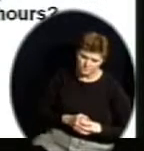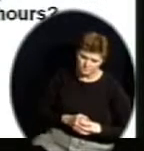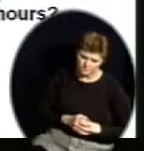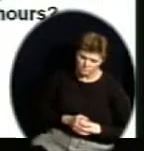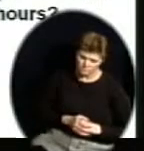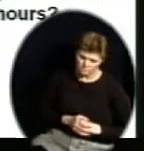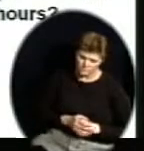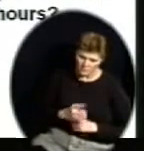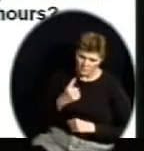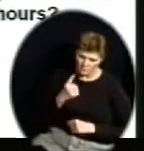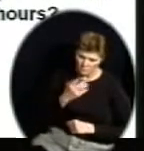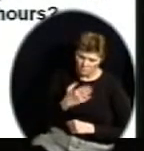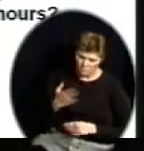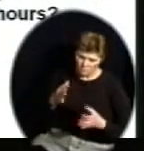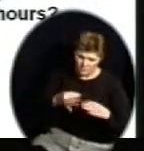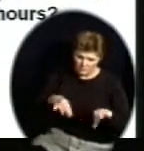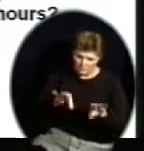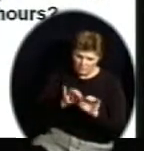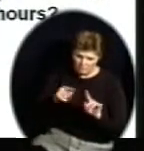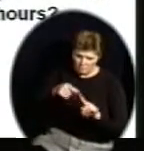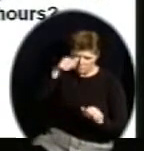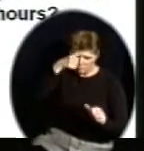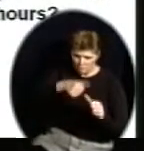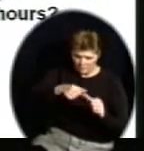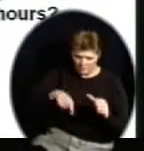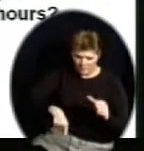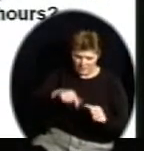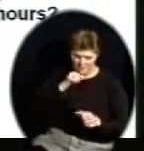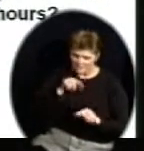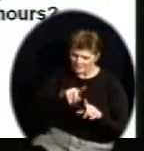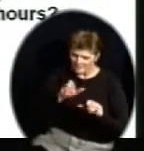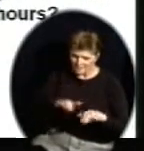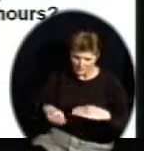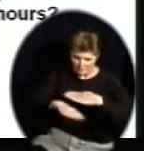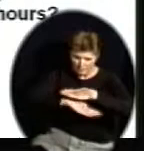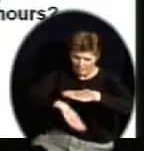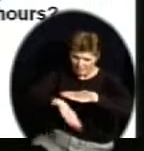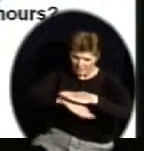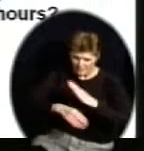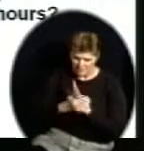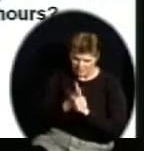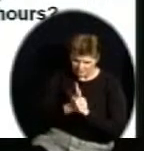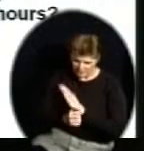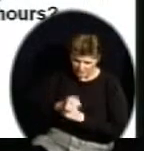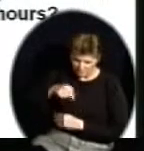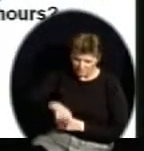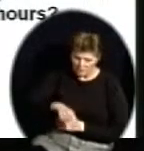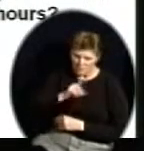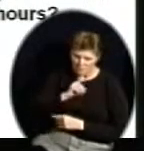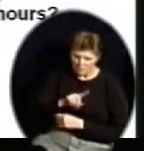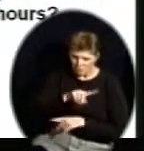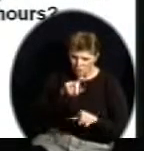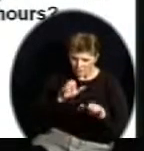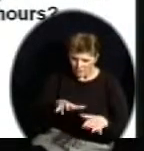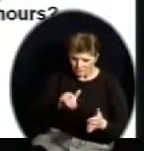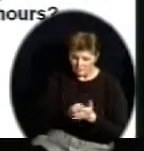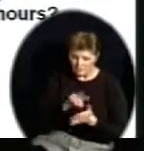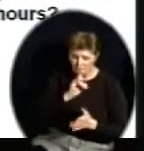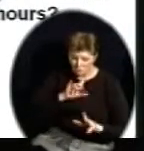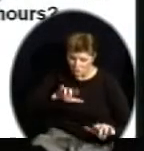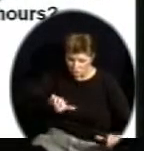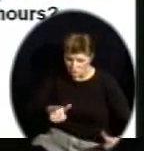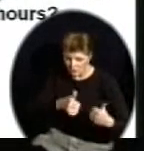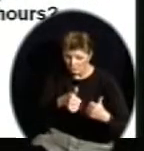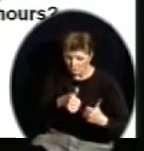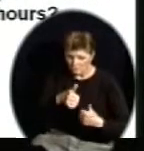it's always important to remember that these are not your basic skills assessments. These are tests that often challenge our students and are, I